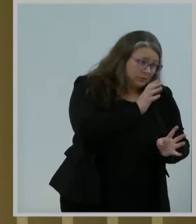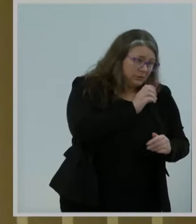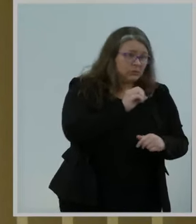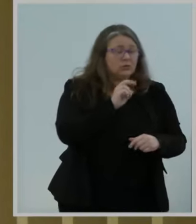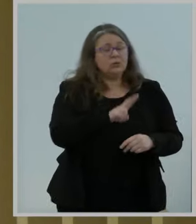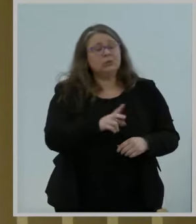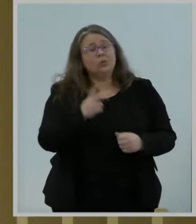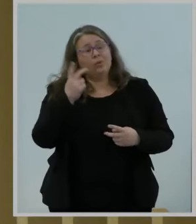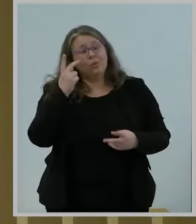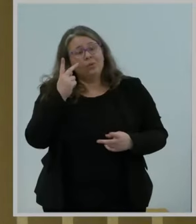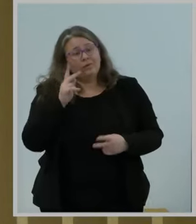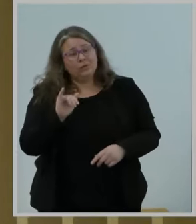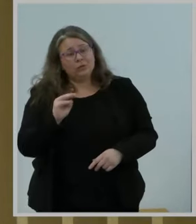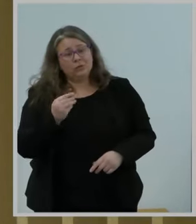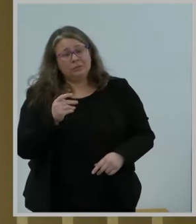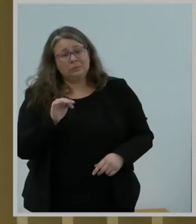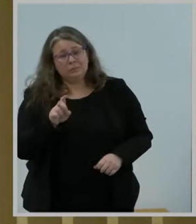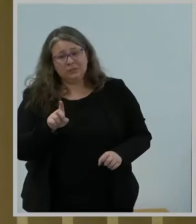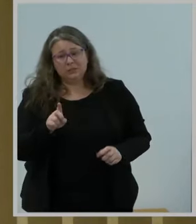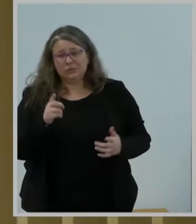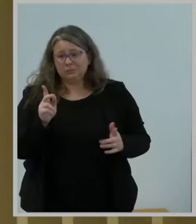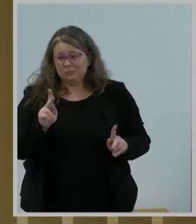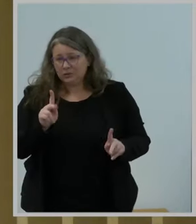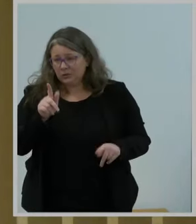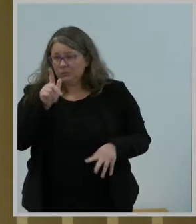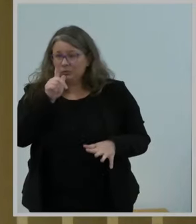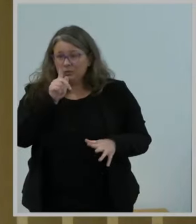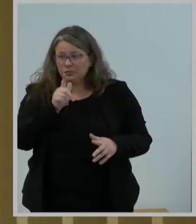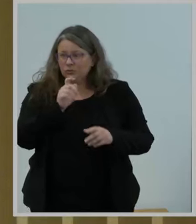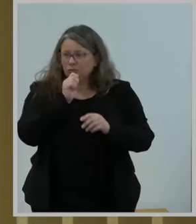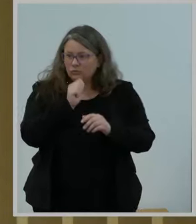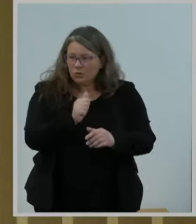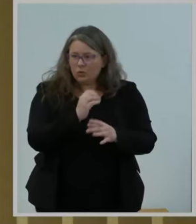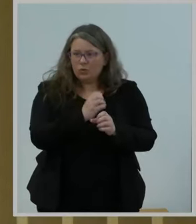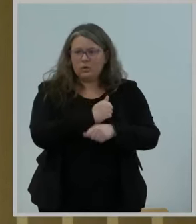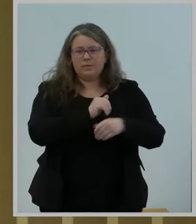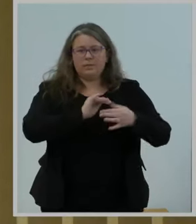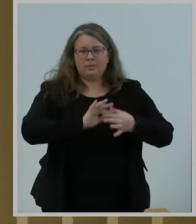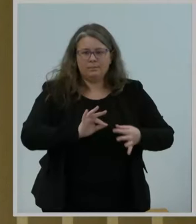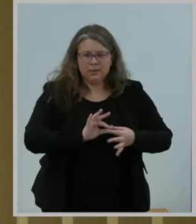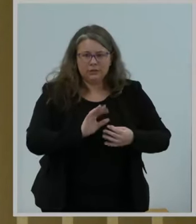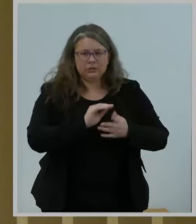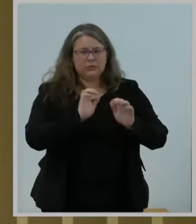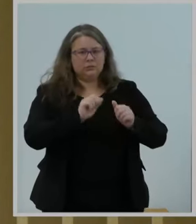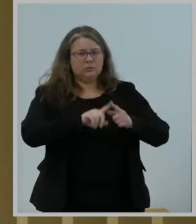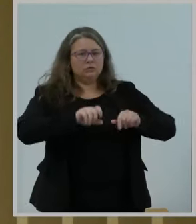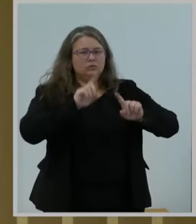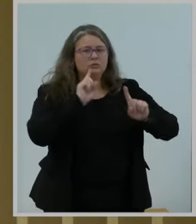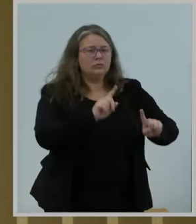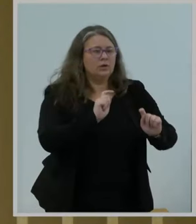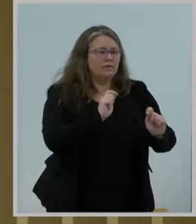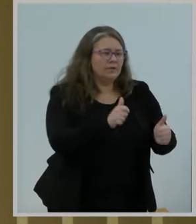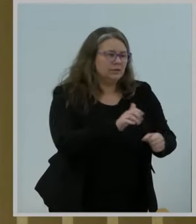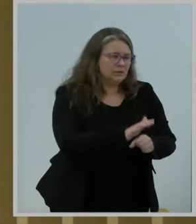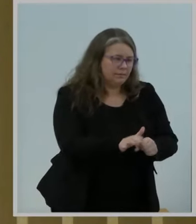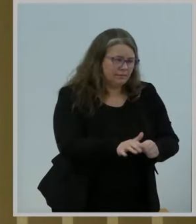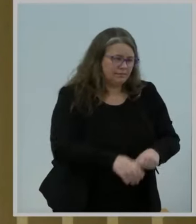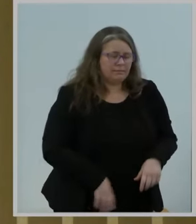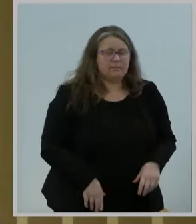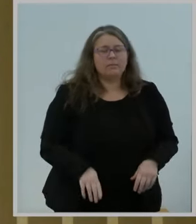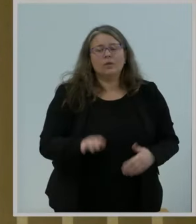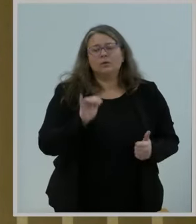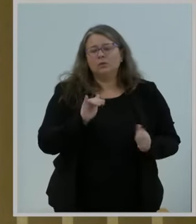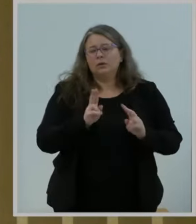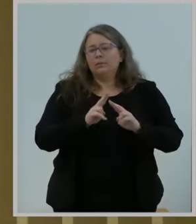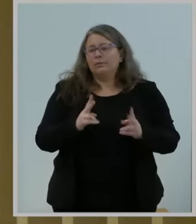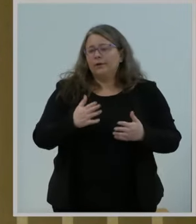so I'll have a longer statement for the record, but I am deeply glad, grateful, and supportive that we take